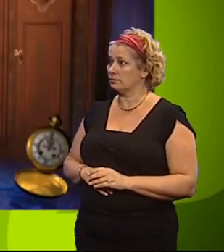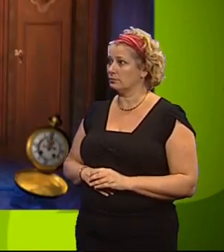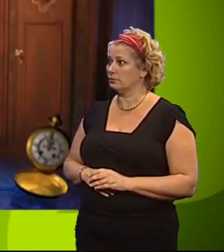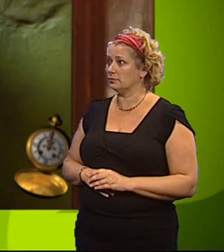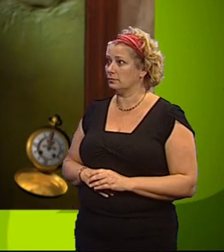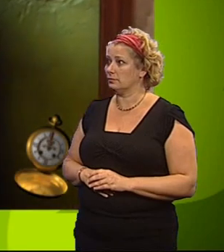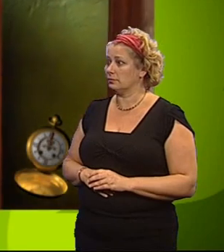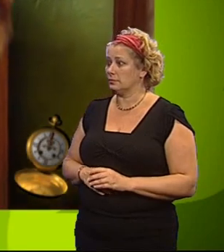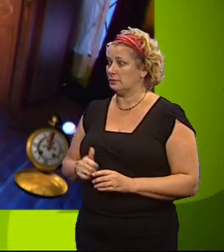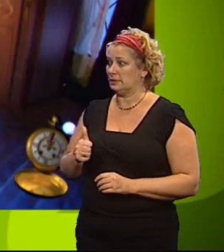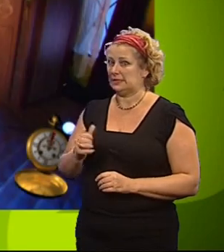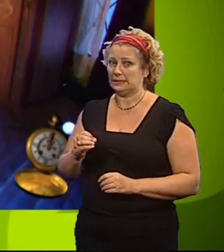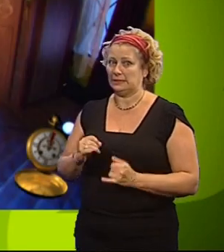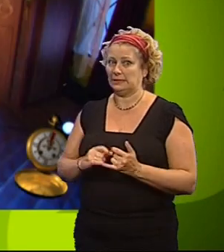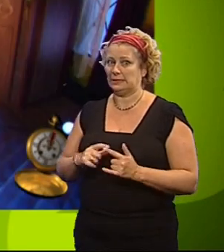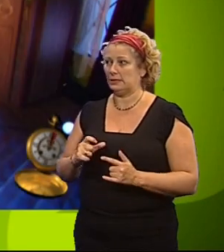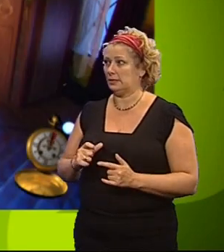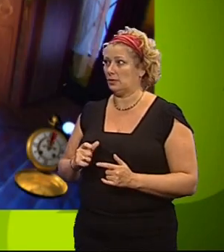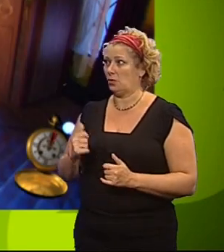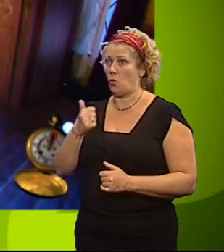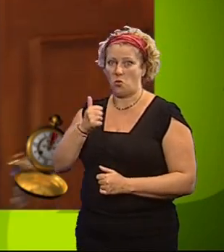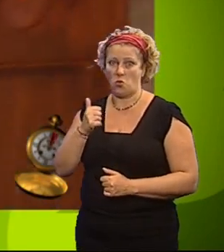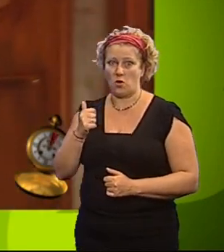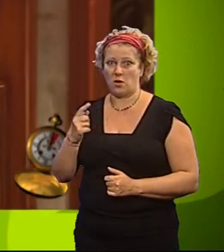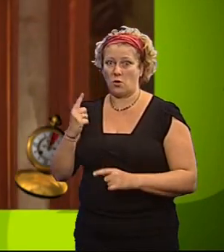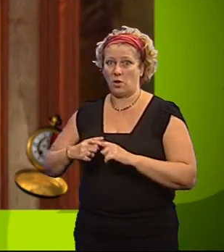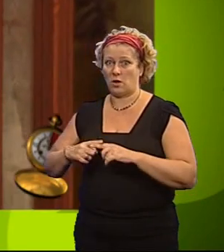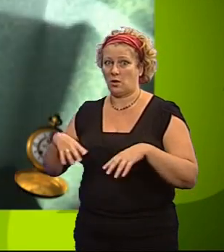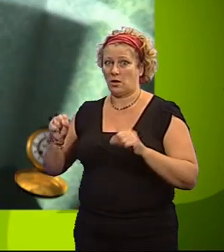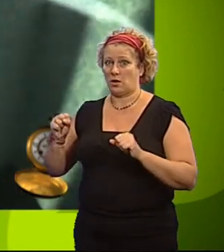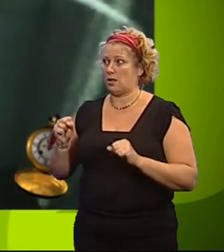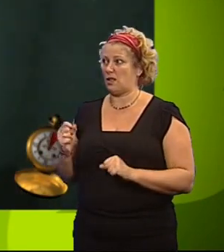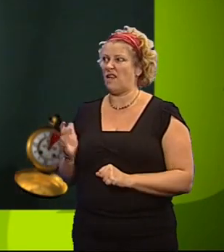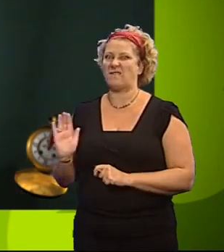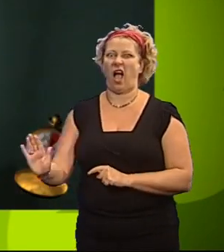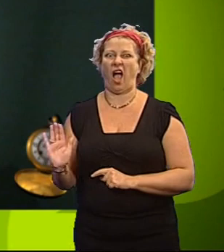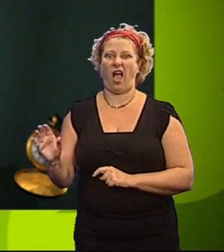60 seconds. Good idea. Turn off a light further away.